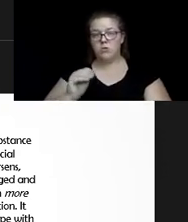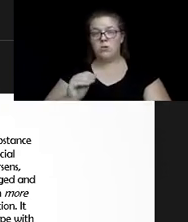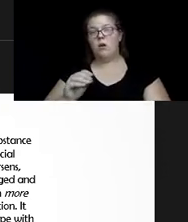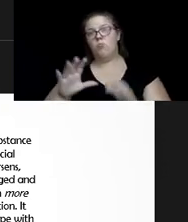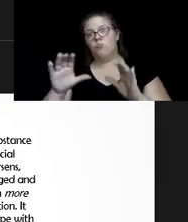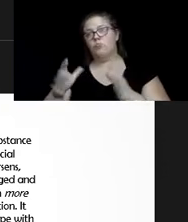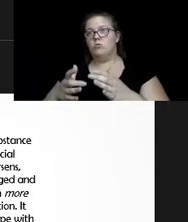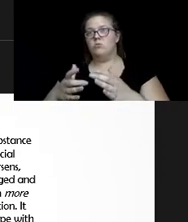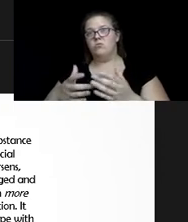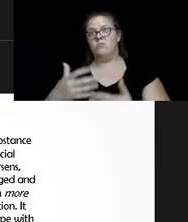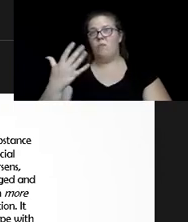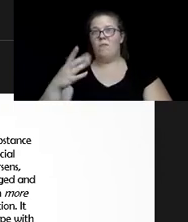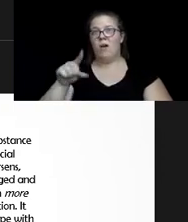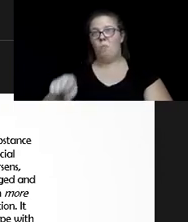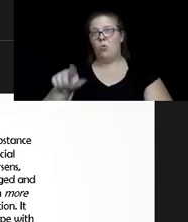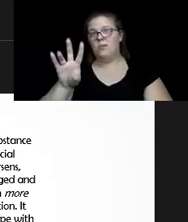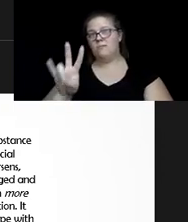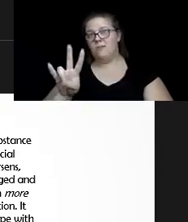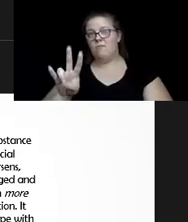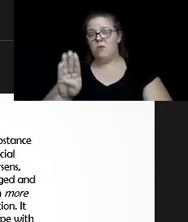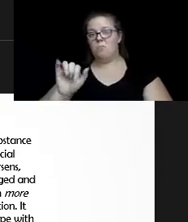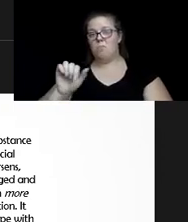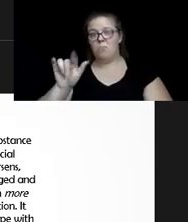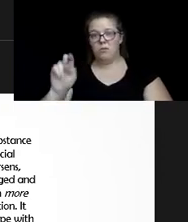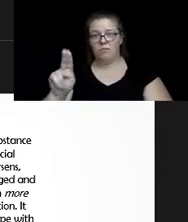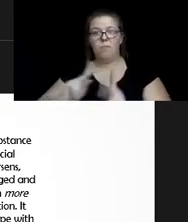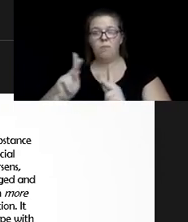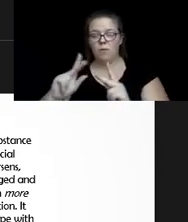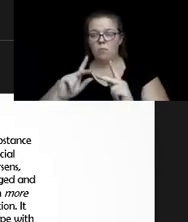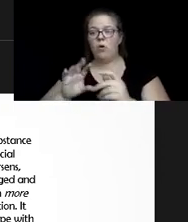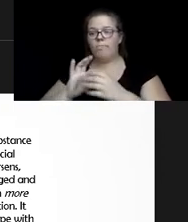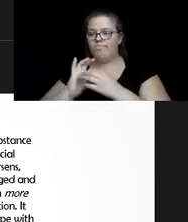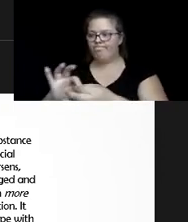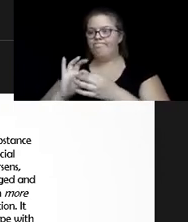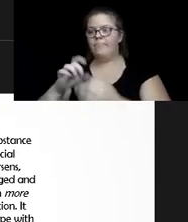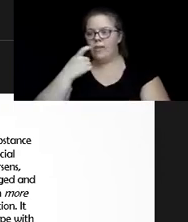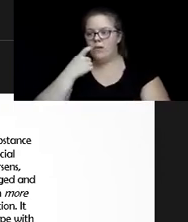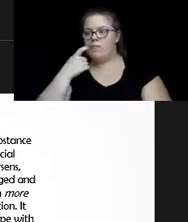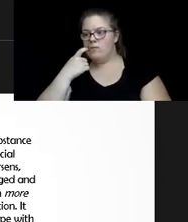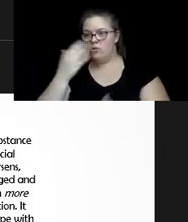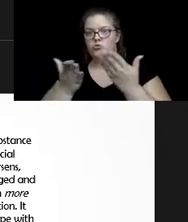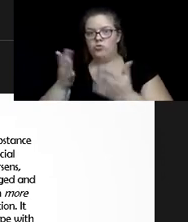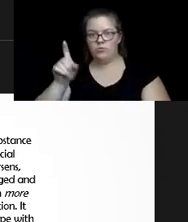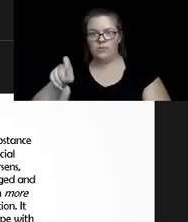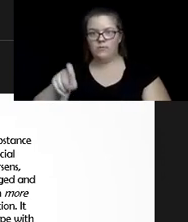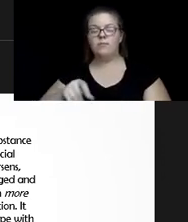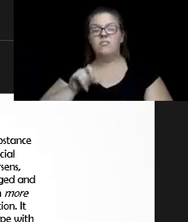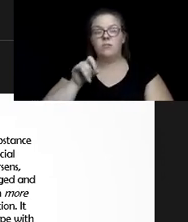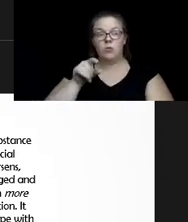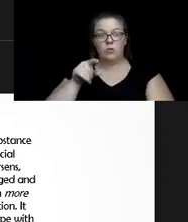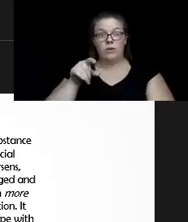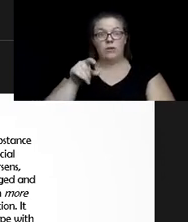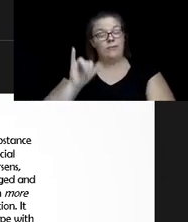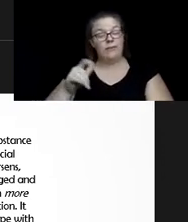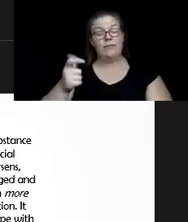.7 million, are going to need addiction-related services. If you know anything about addiction, that's a very big